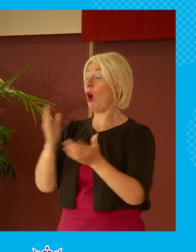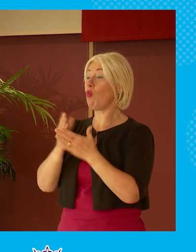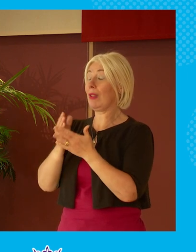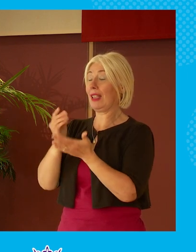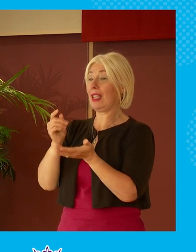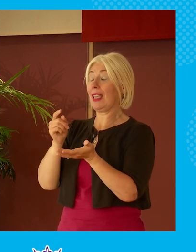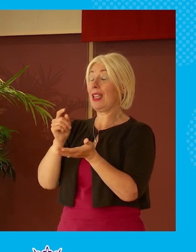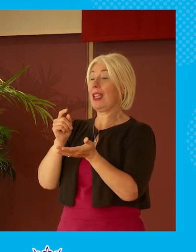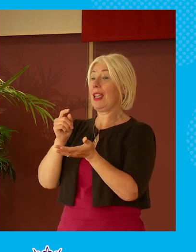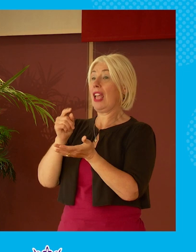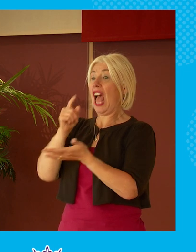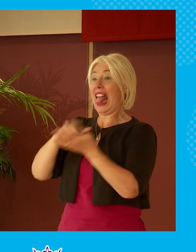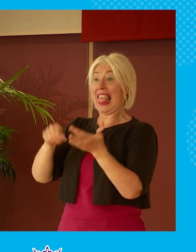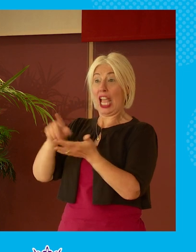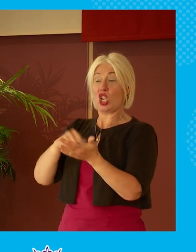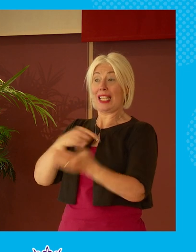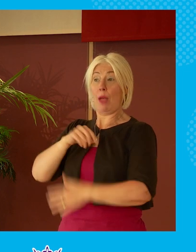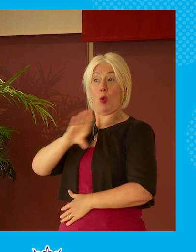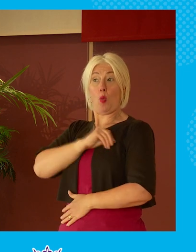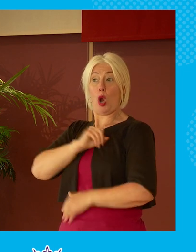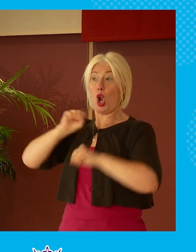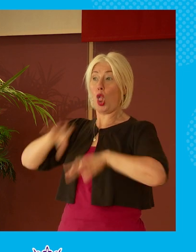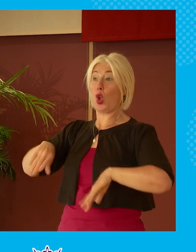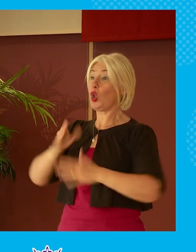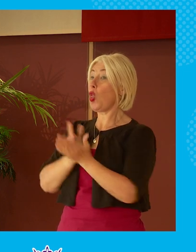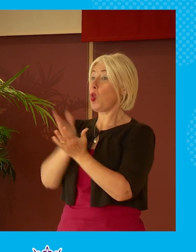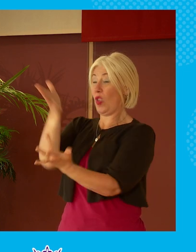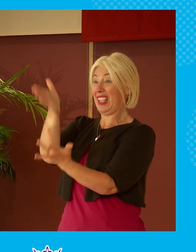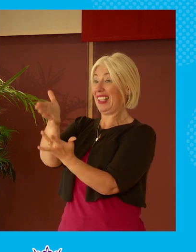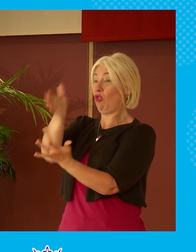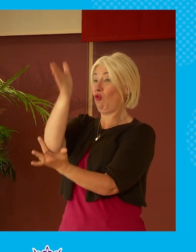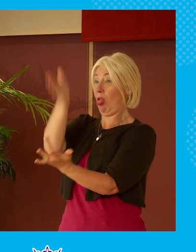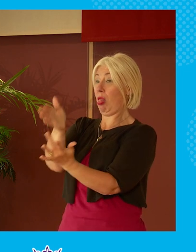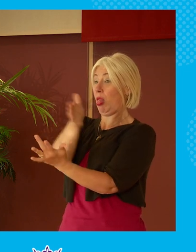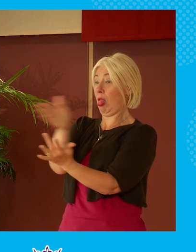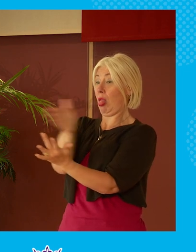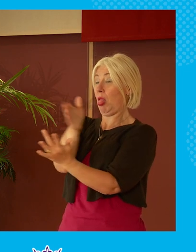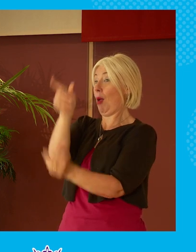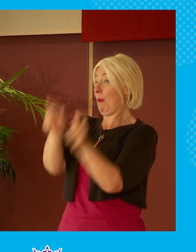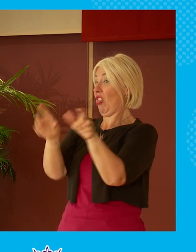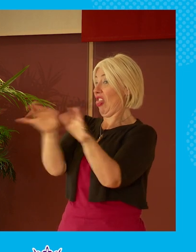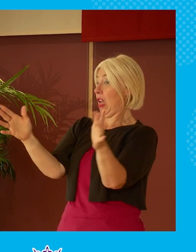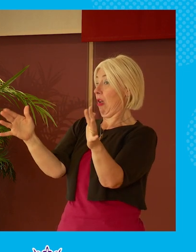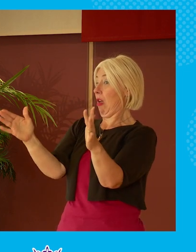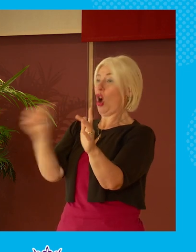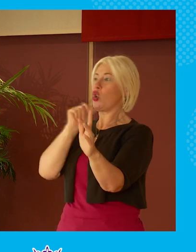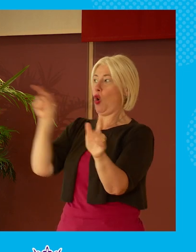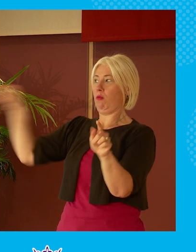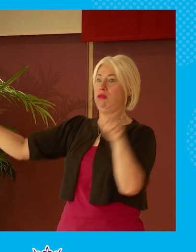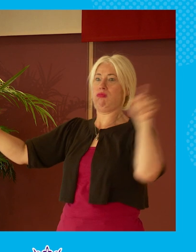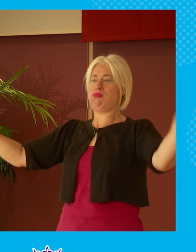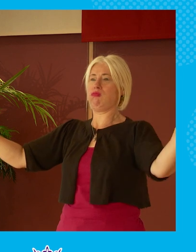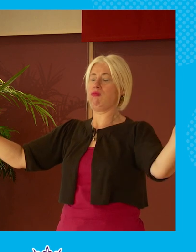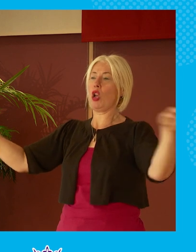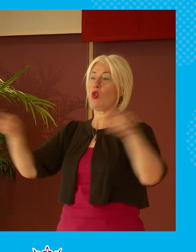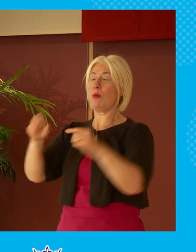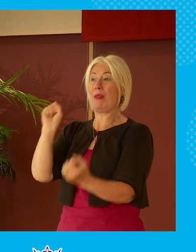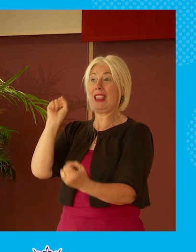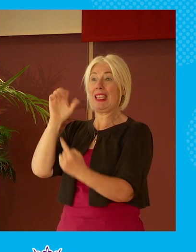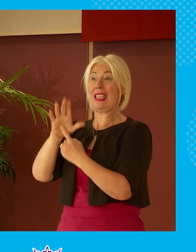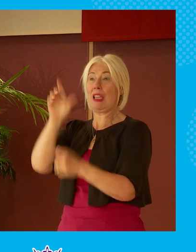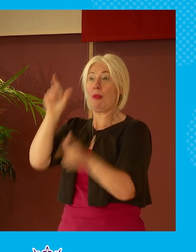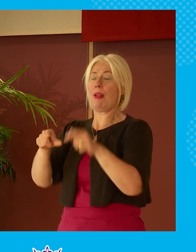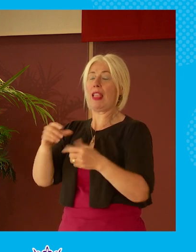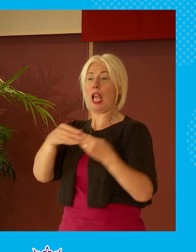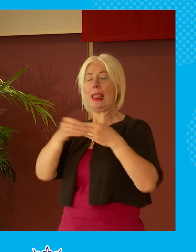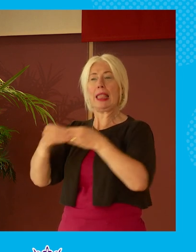on the center ground do you think that that's now changed i mean you've given examples of where actually the the the principal candidates um in